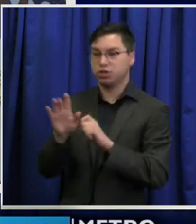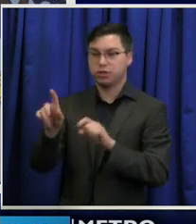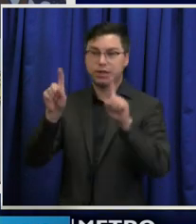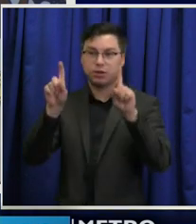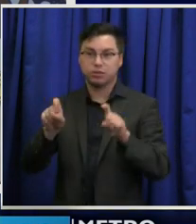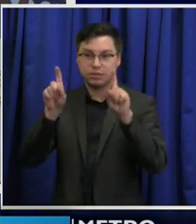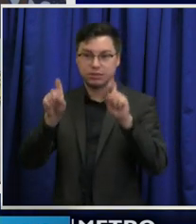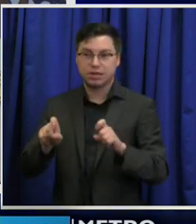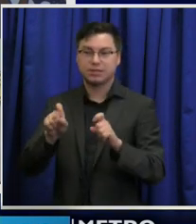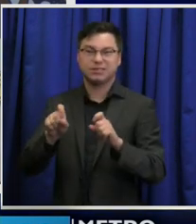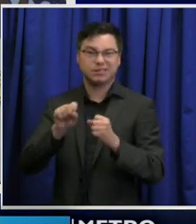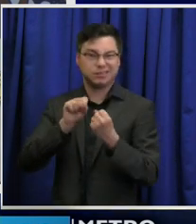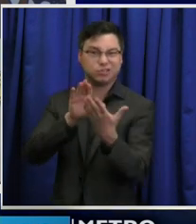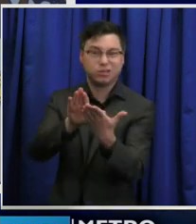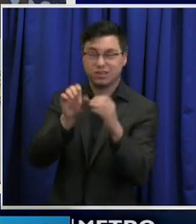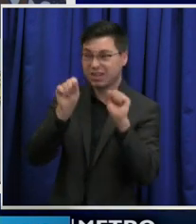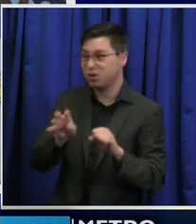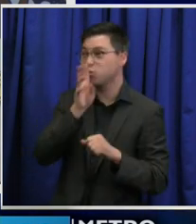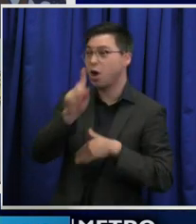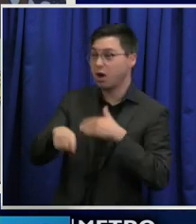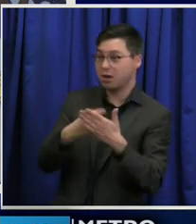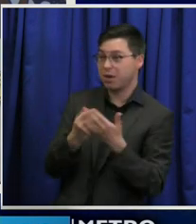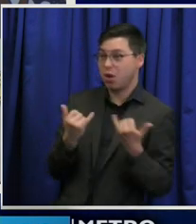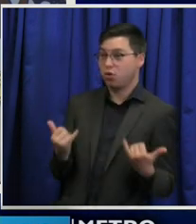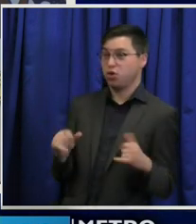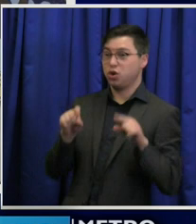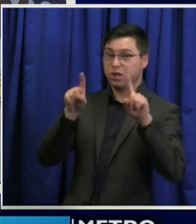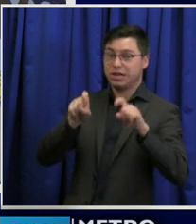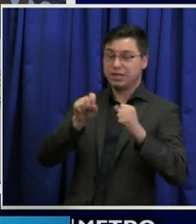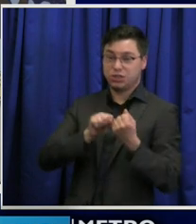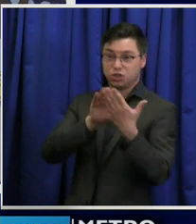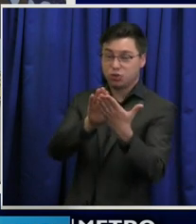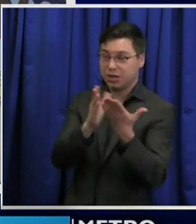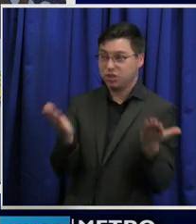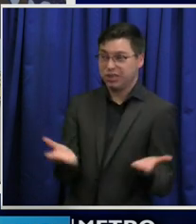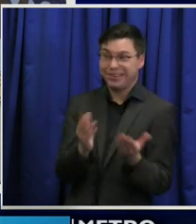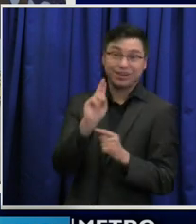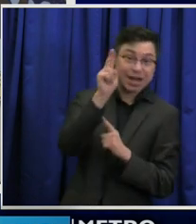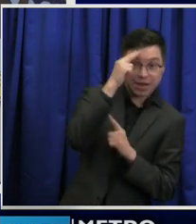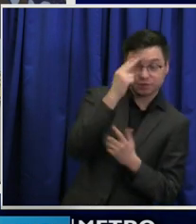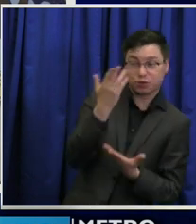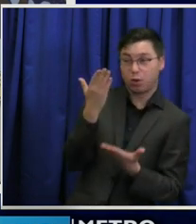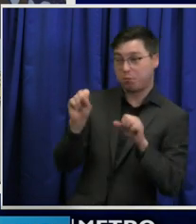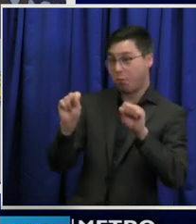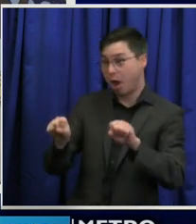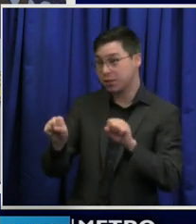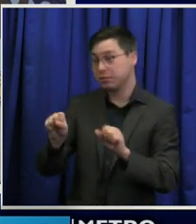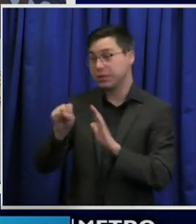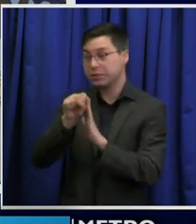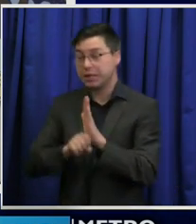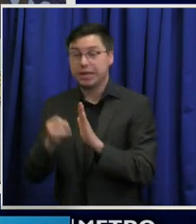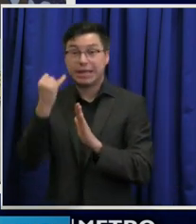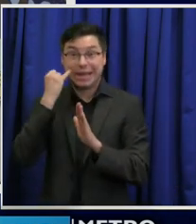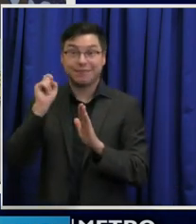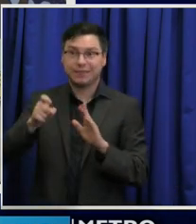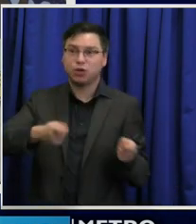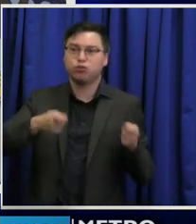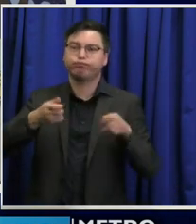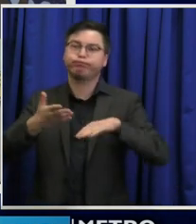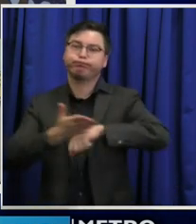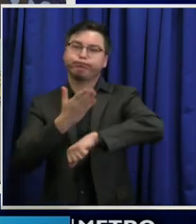about just the current testing strategy in Nashville and possibly the state and if there is a need to ramp up testing